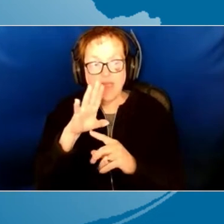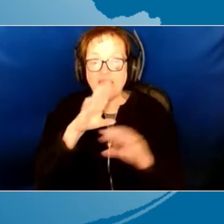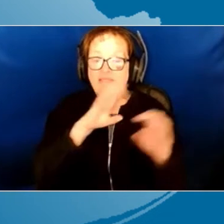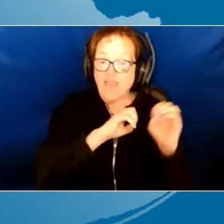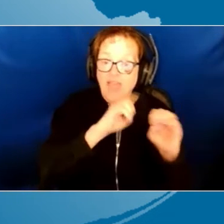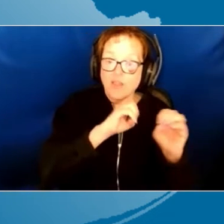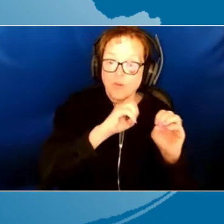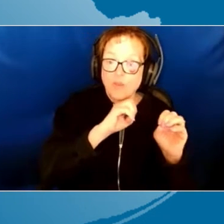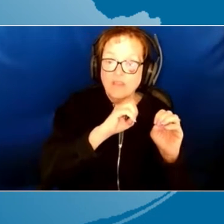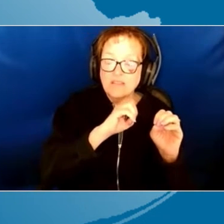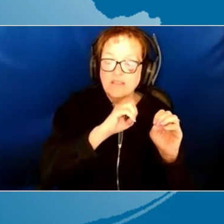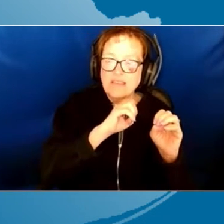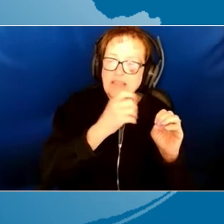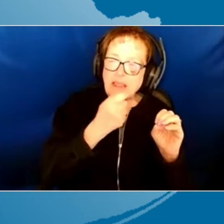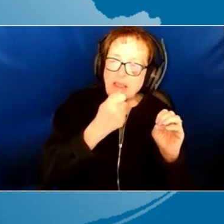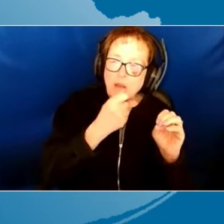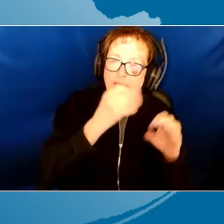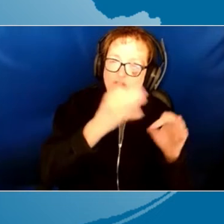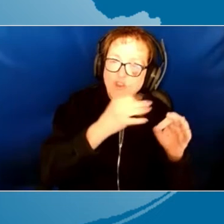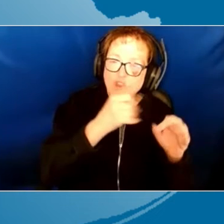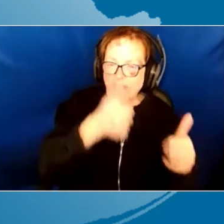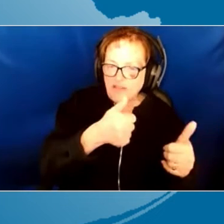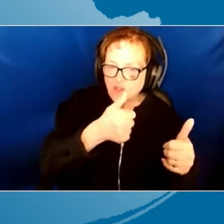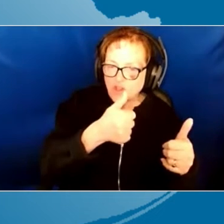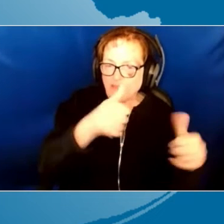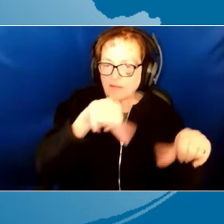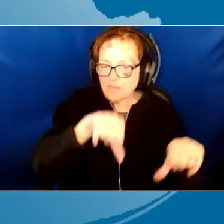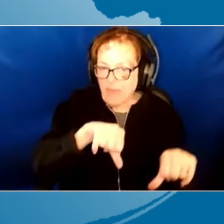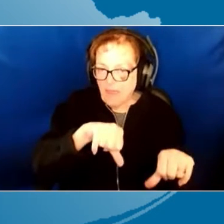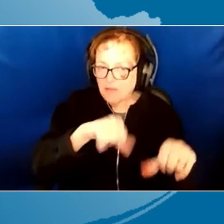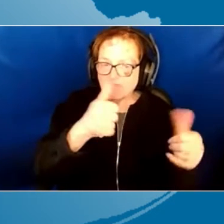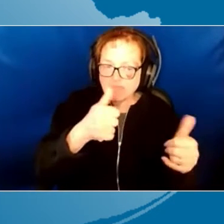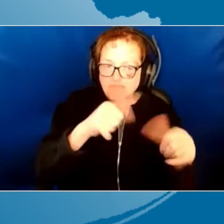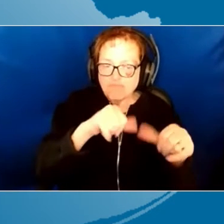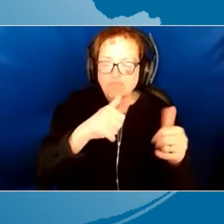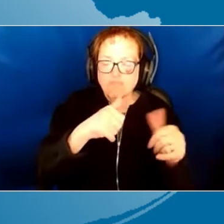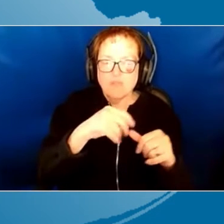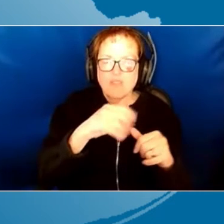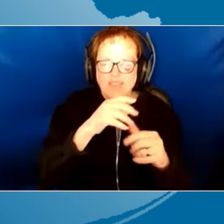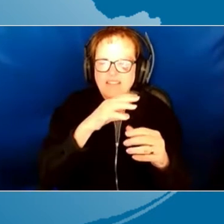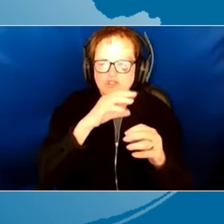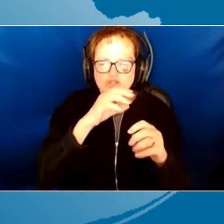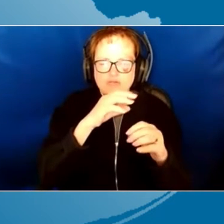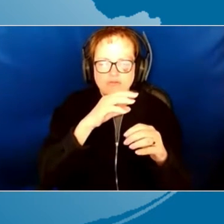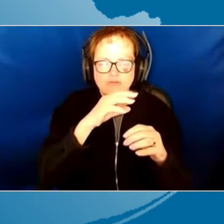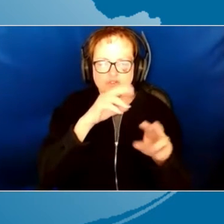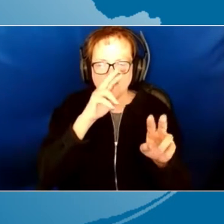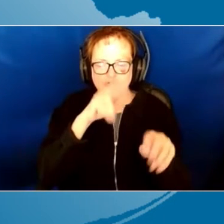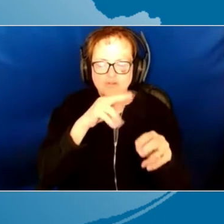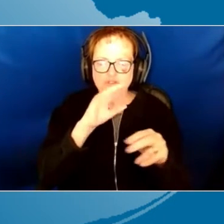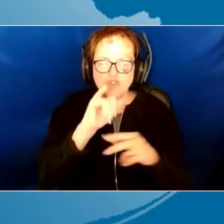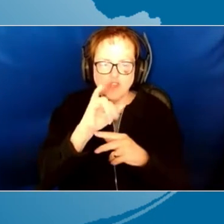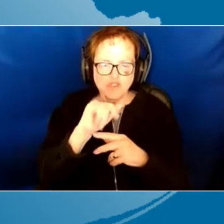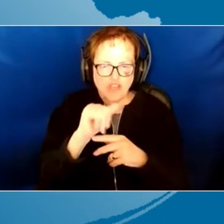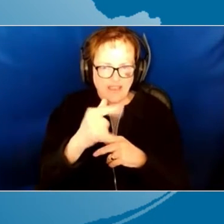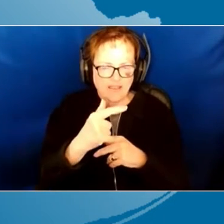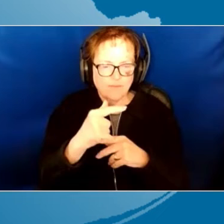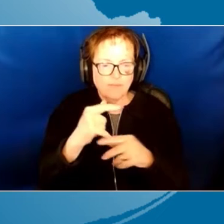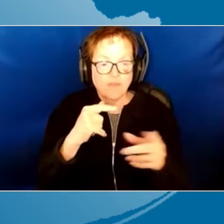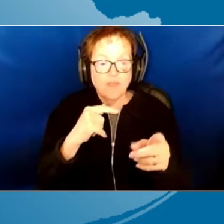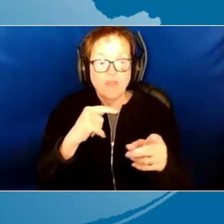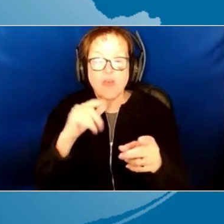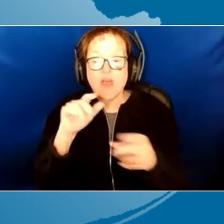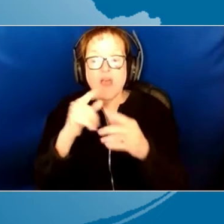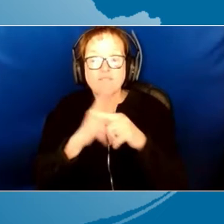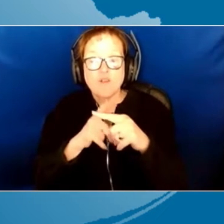has an element of judging. Good. That's good. That's an element of judging. Affirmative says, I hear you.